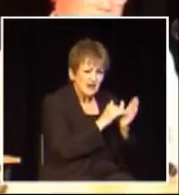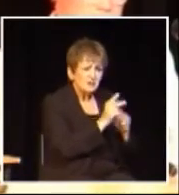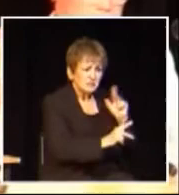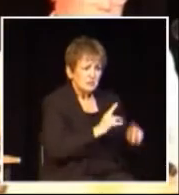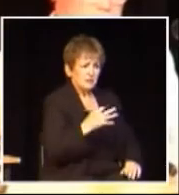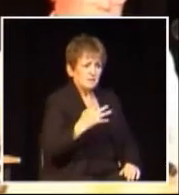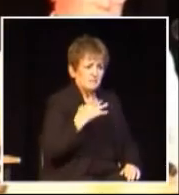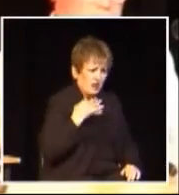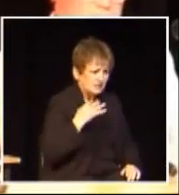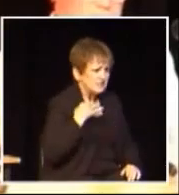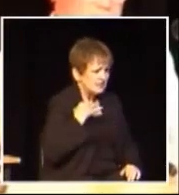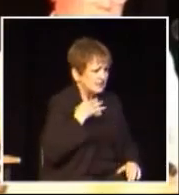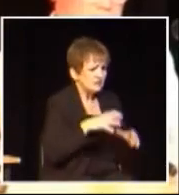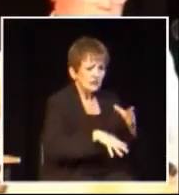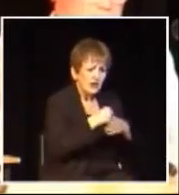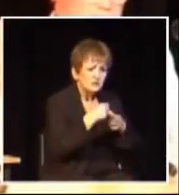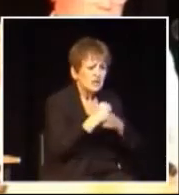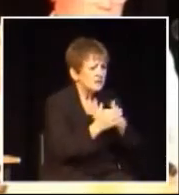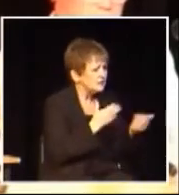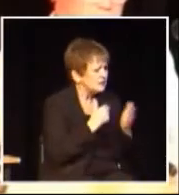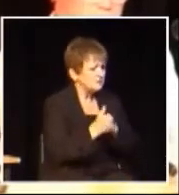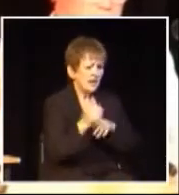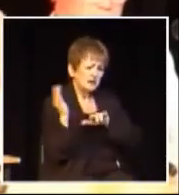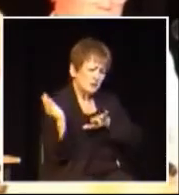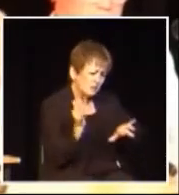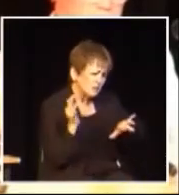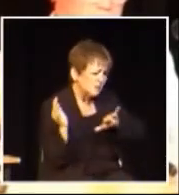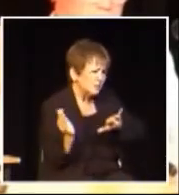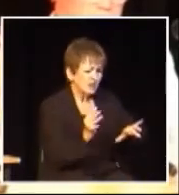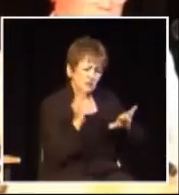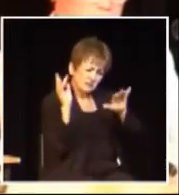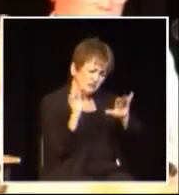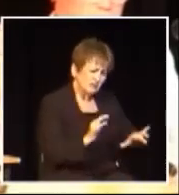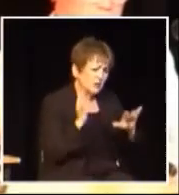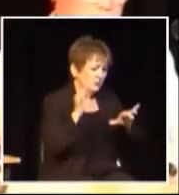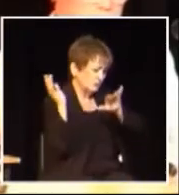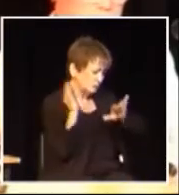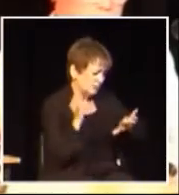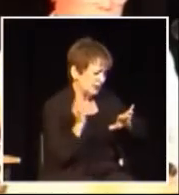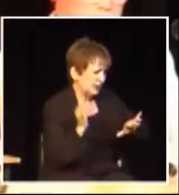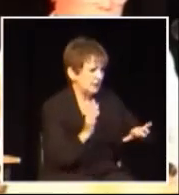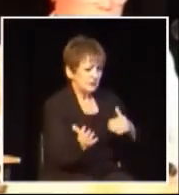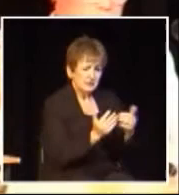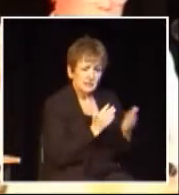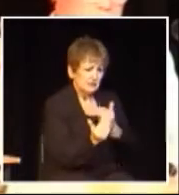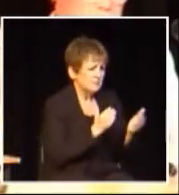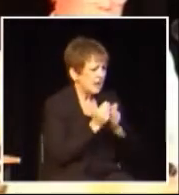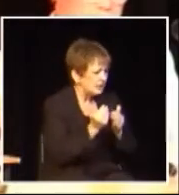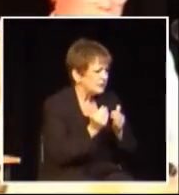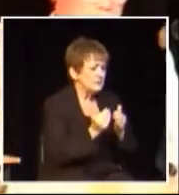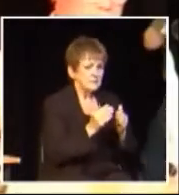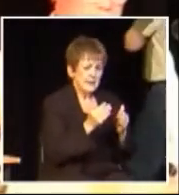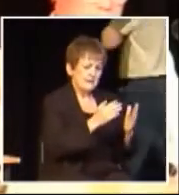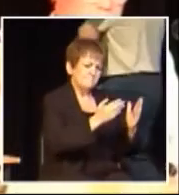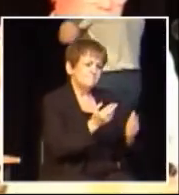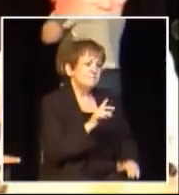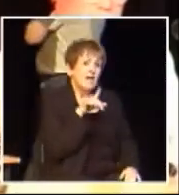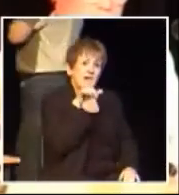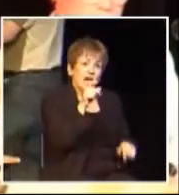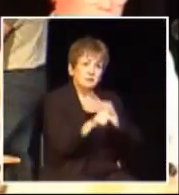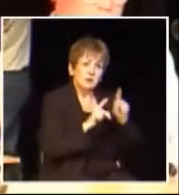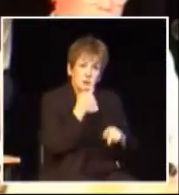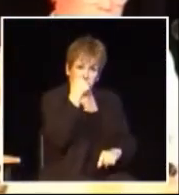who went out on street corners in the rain and snow and sleet and wind to collect 700